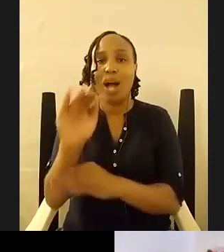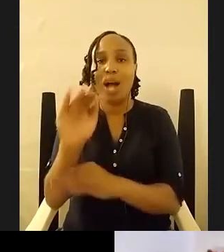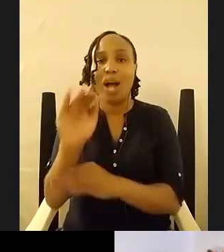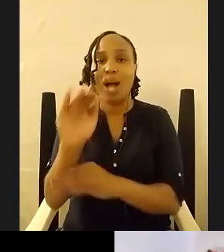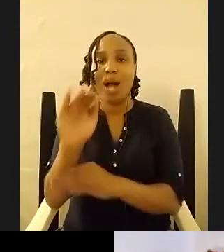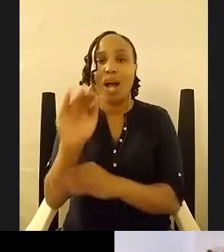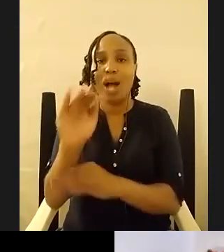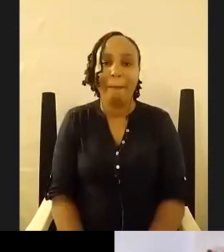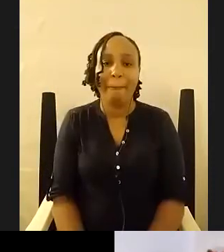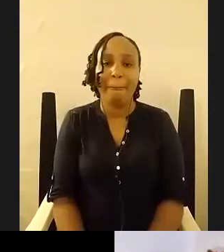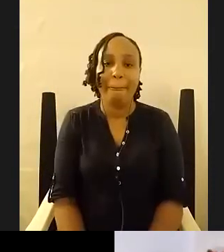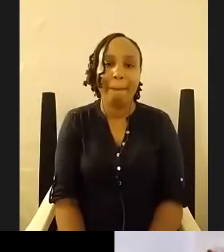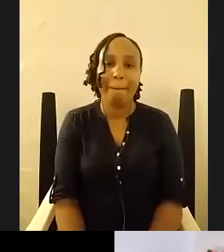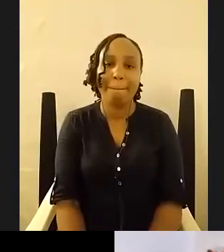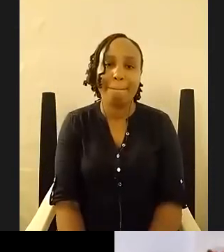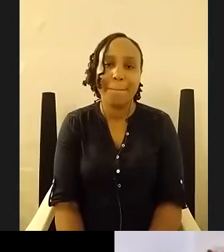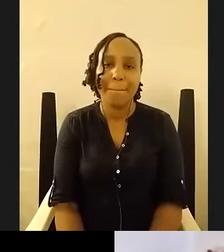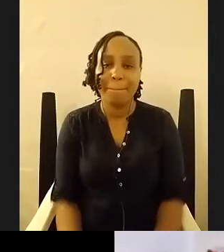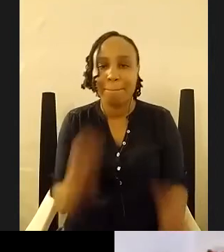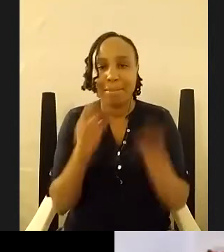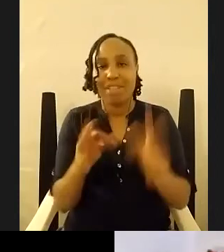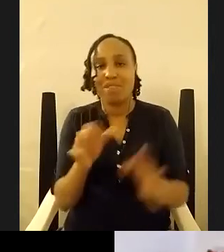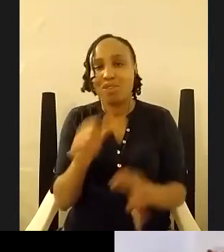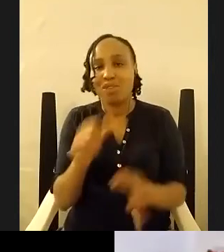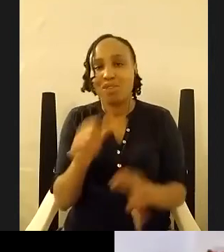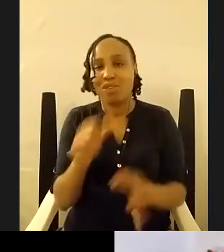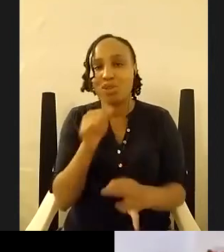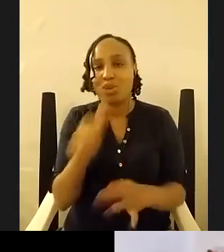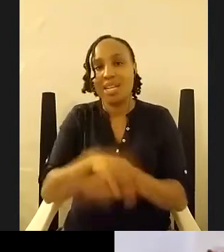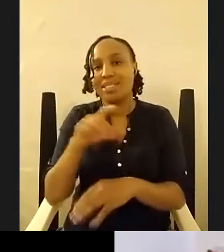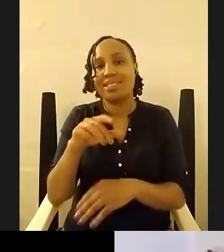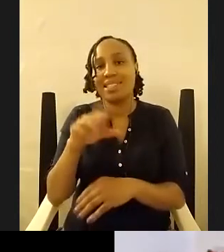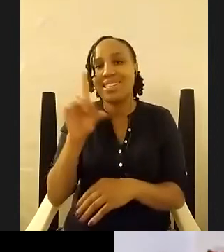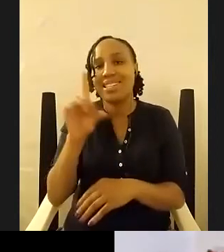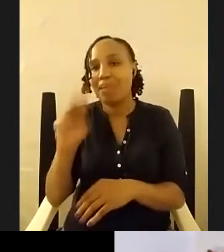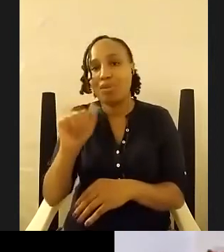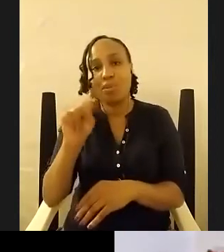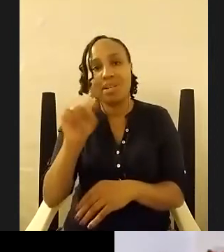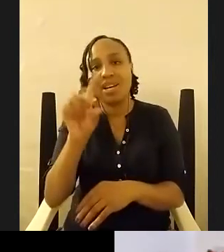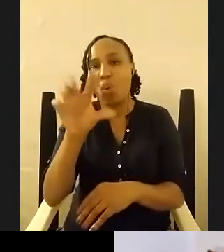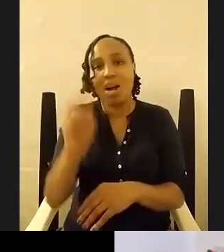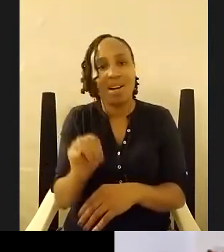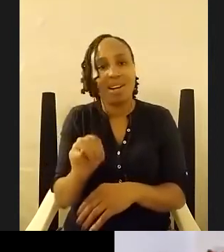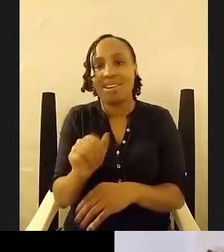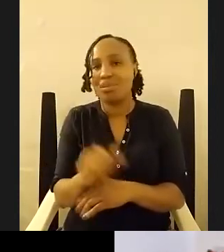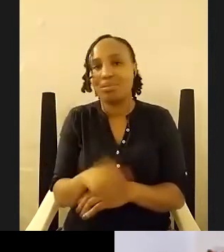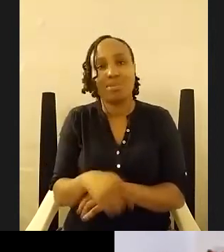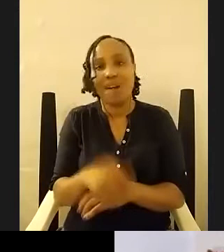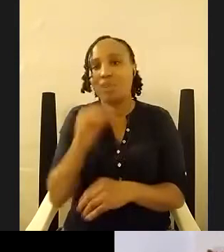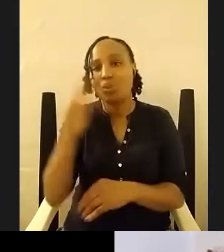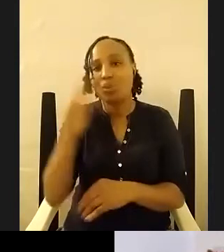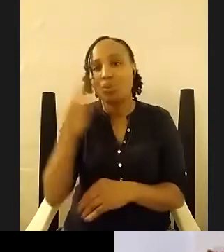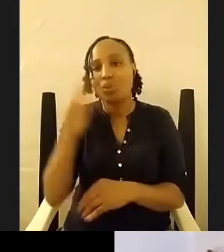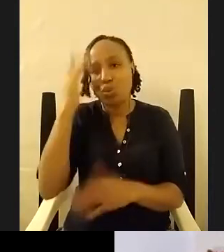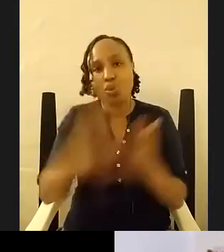i mean if you don't get dms from degwa i don't know what you're doing with your life so oh my brother that's the first thing i did i i i blocked